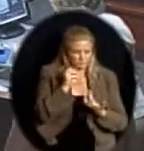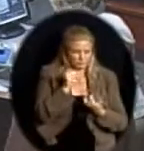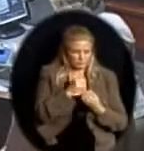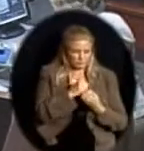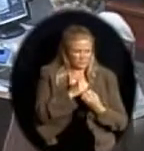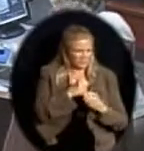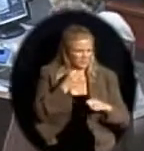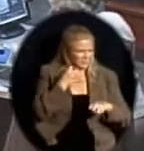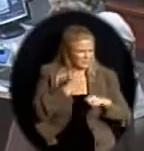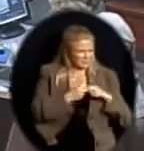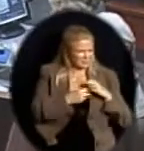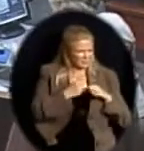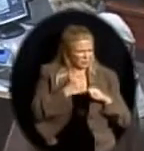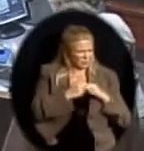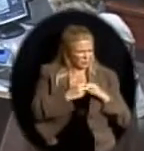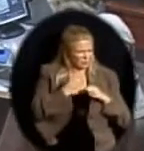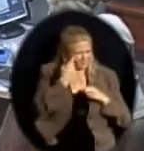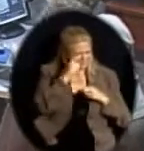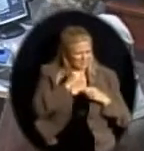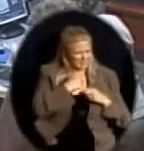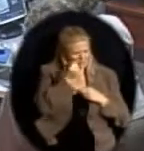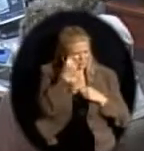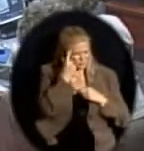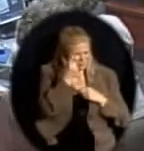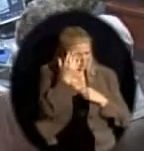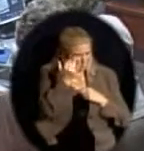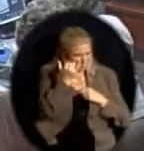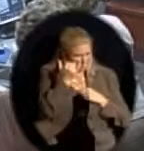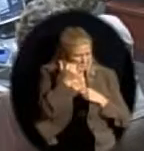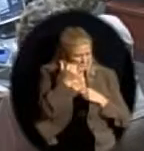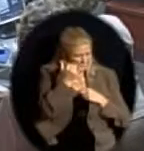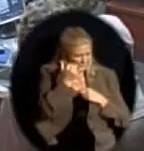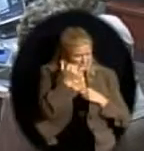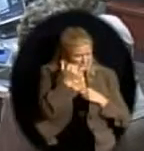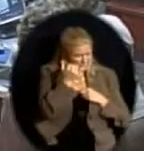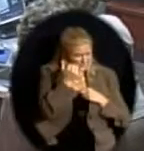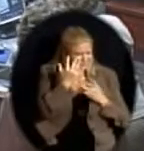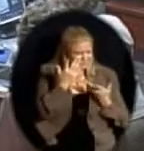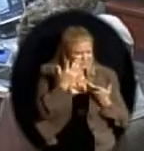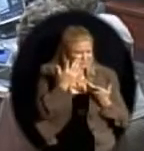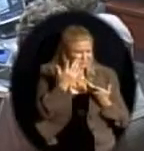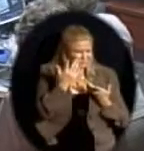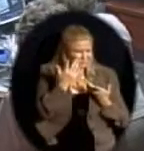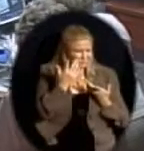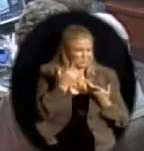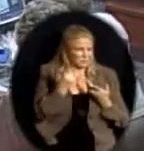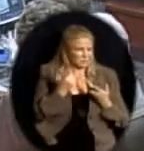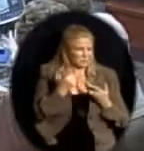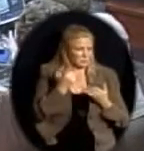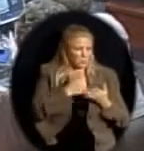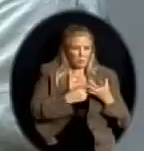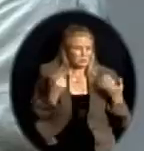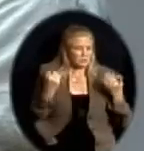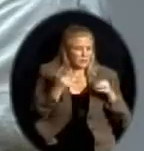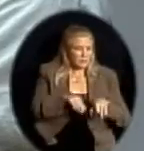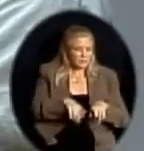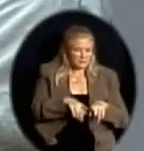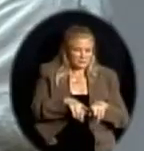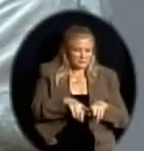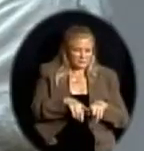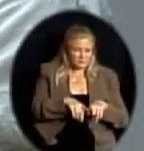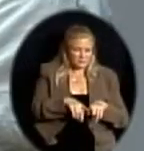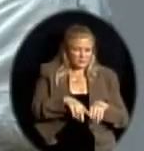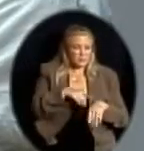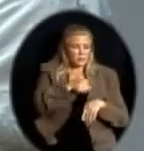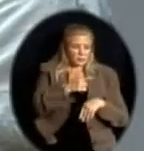it's difficult for me to understand why that's like that, and what's the recourse here? You use the phrase, it seems like a stretch,